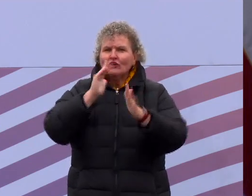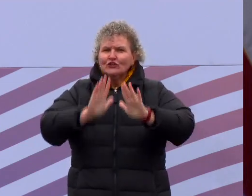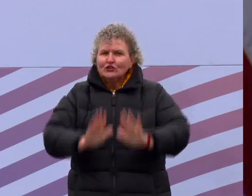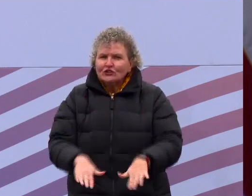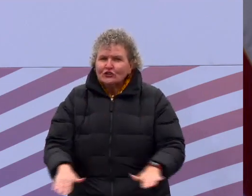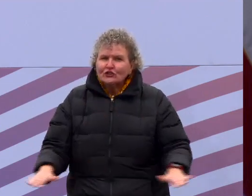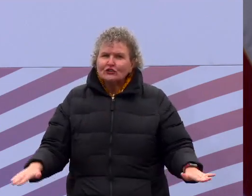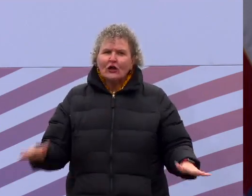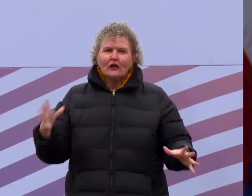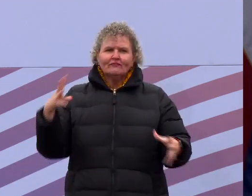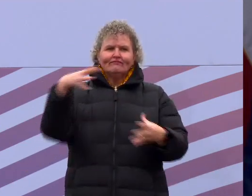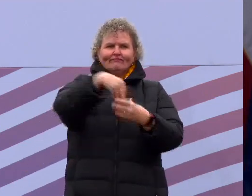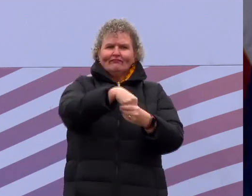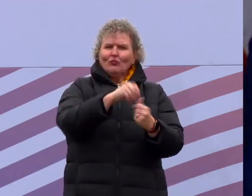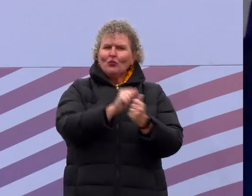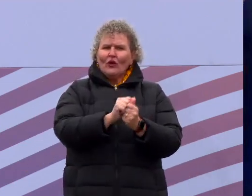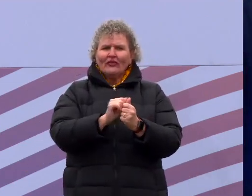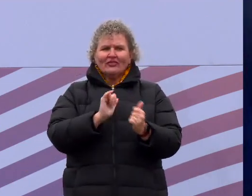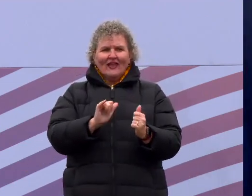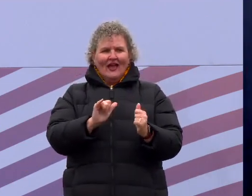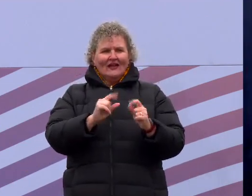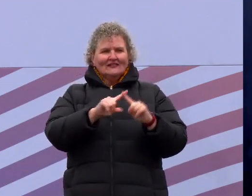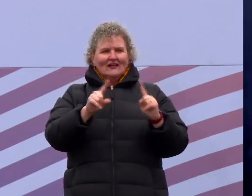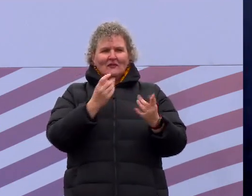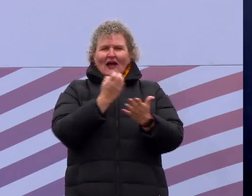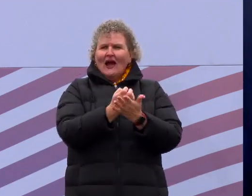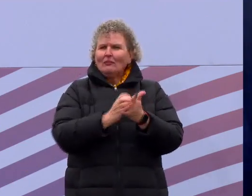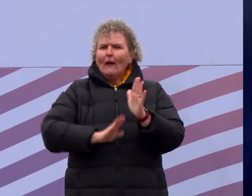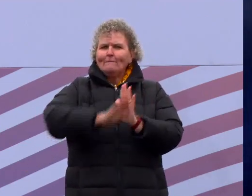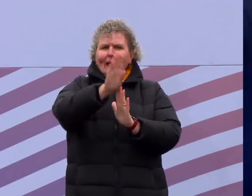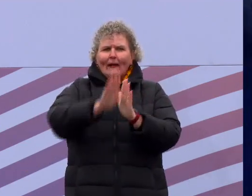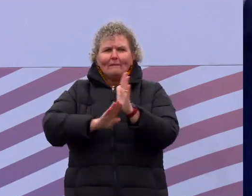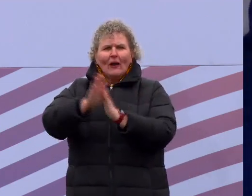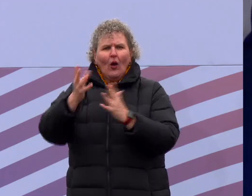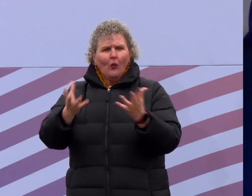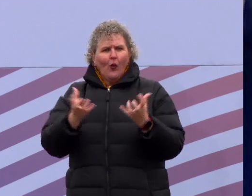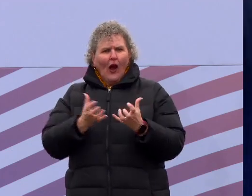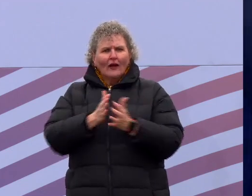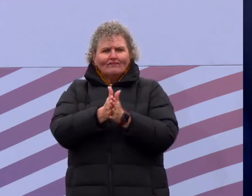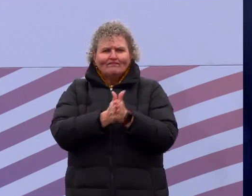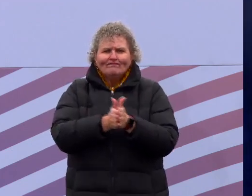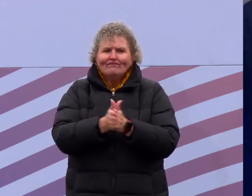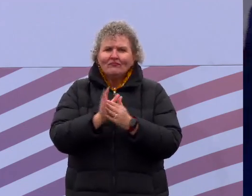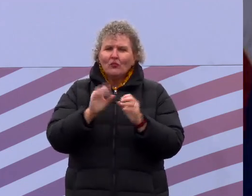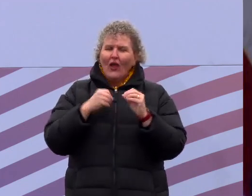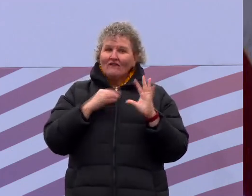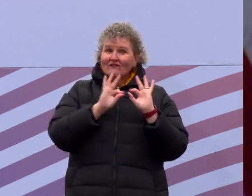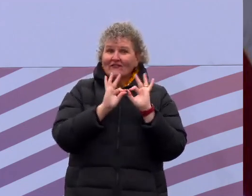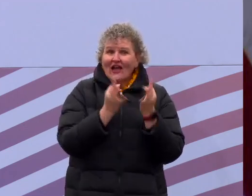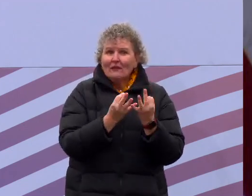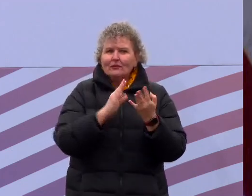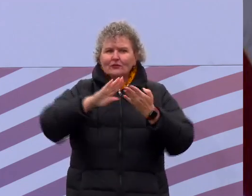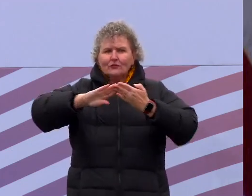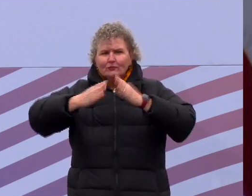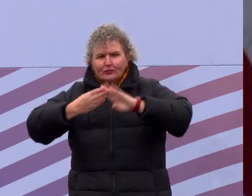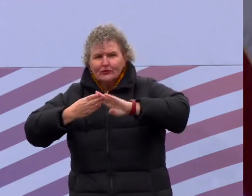live the American dream. They want to keep their families and communities safe, and they want real freedom.